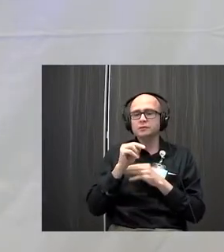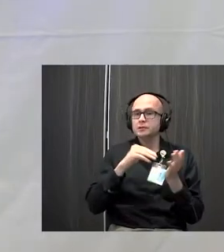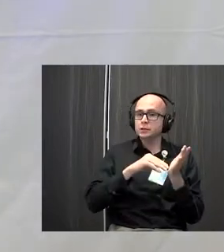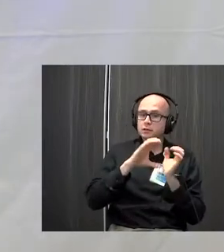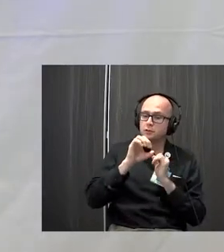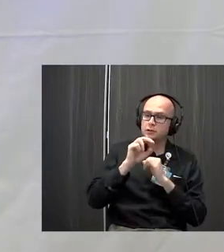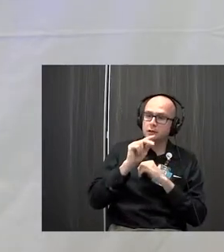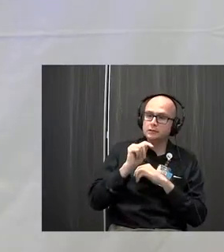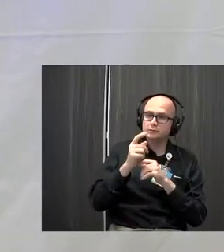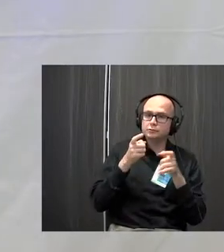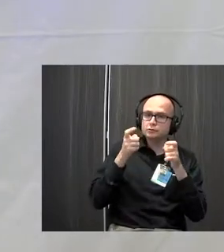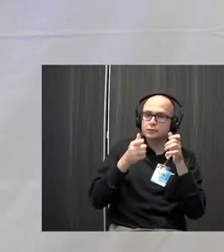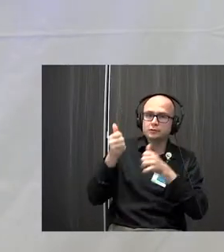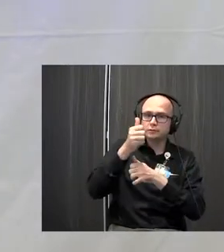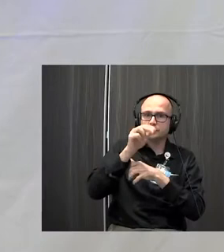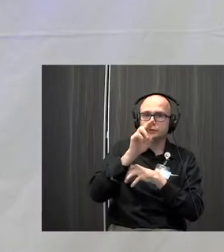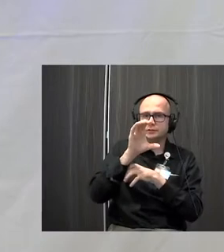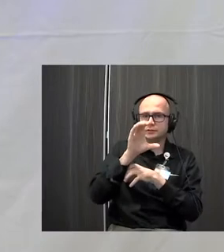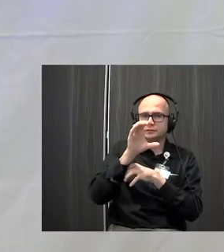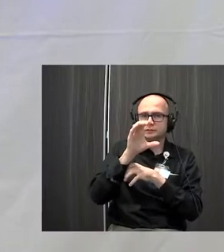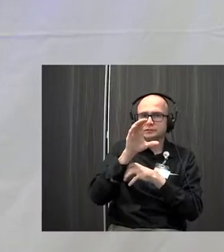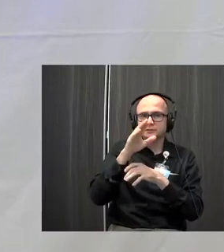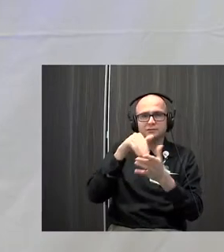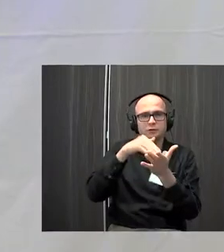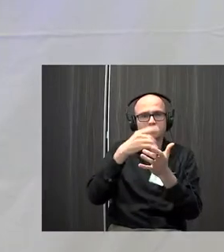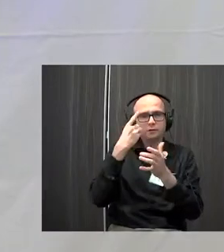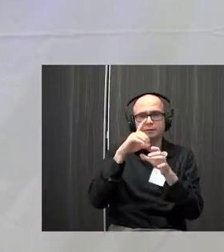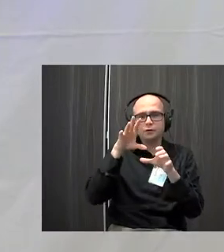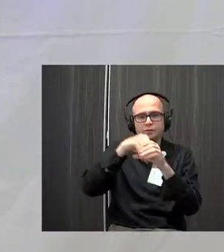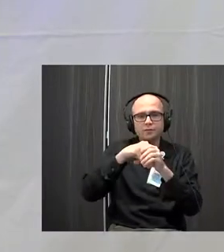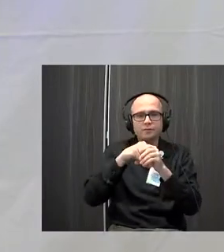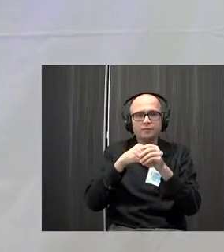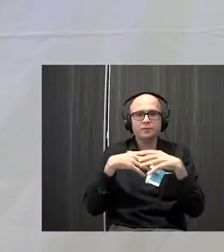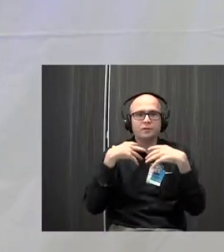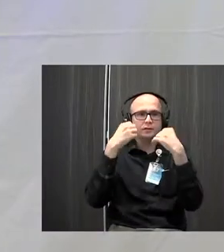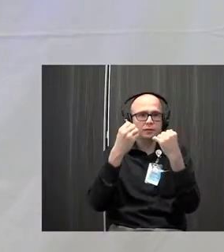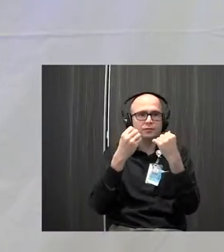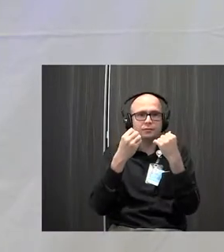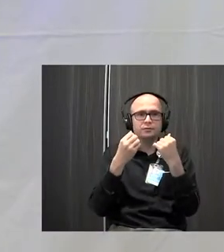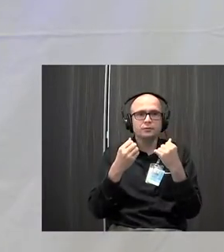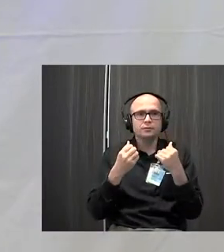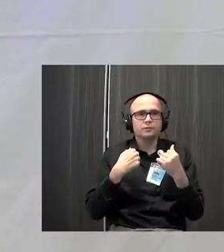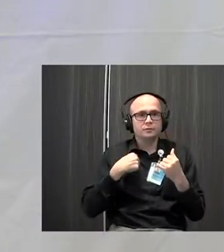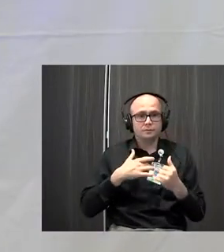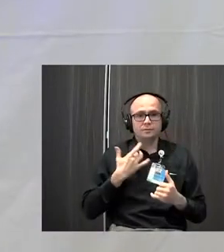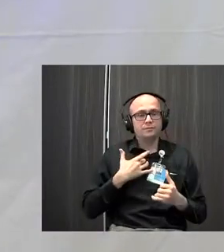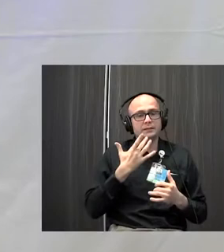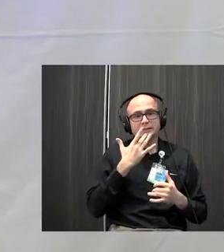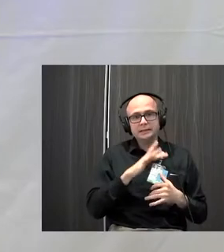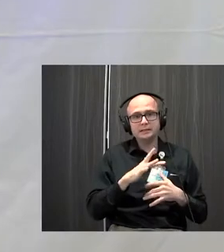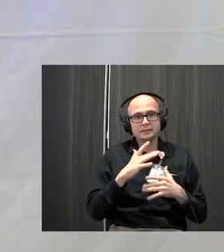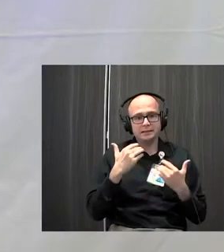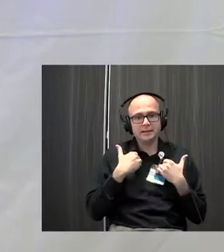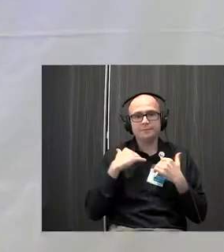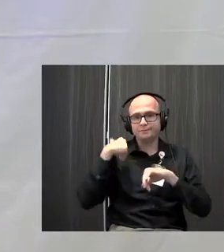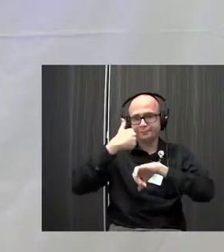is the director for the UC Center for Integrative Health, which is a fairly innovative center here that we feel very fortunate to have in our